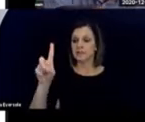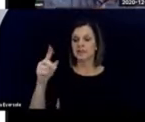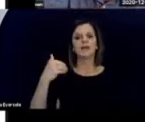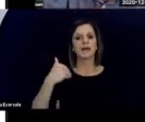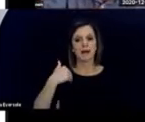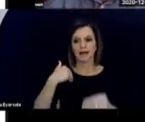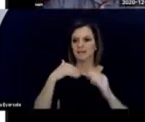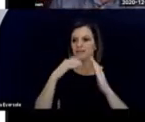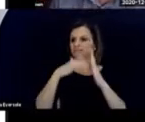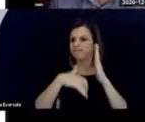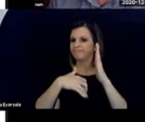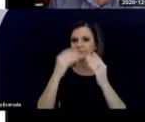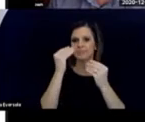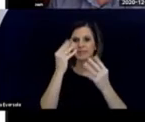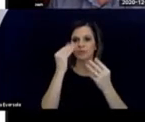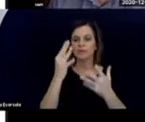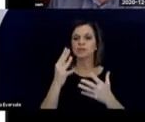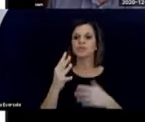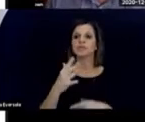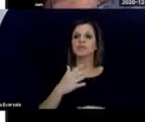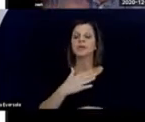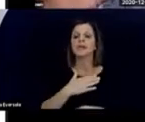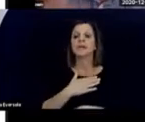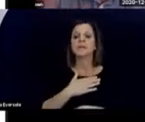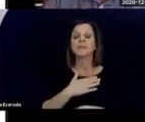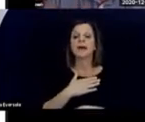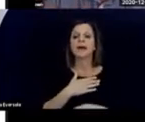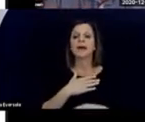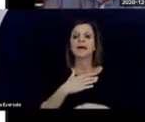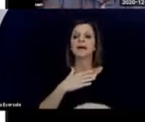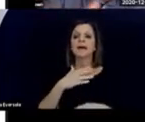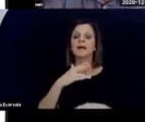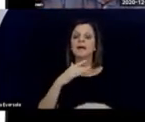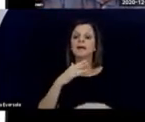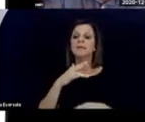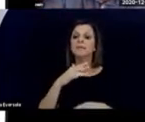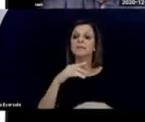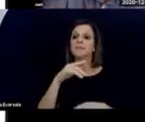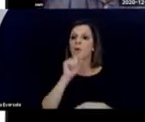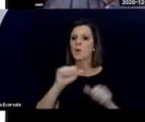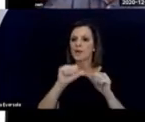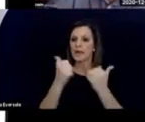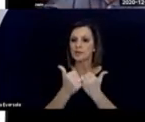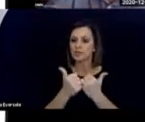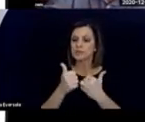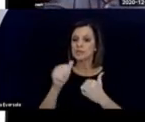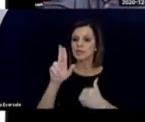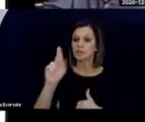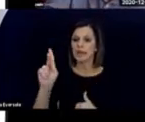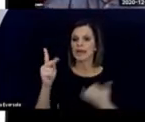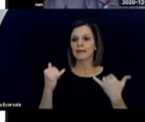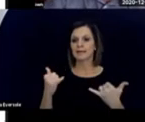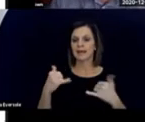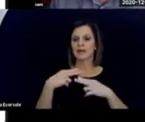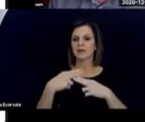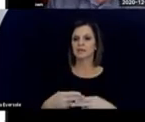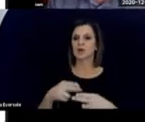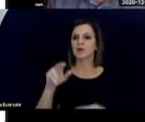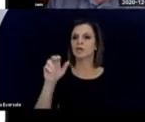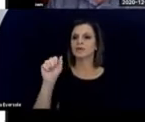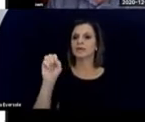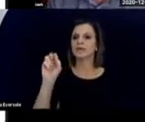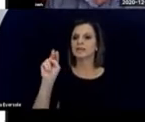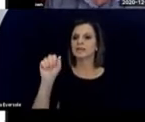again, has a whole section on charge. My old agency in the UK, which is now called Sense, has a